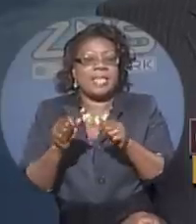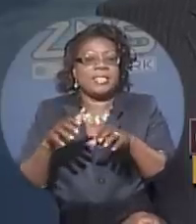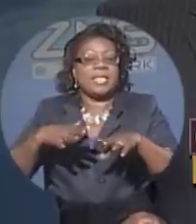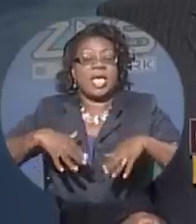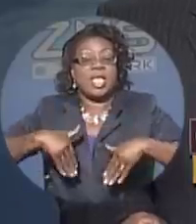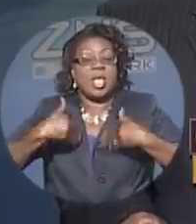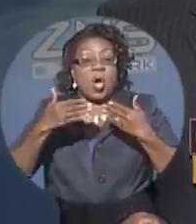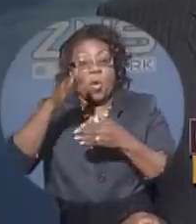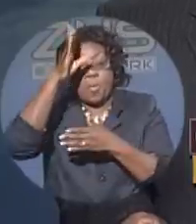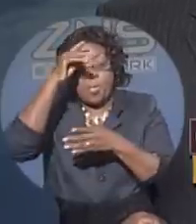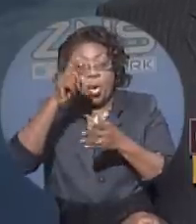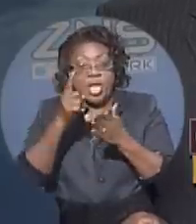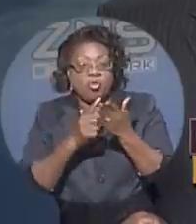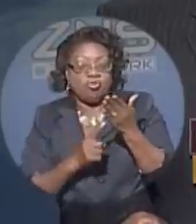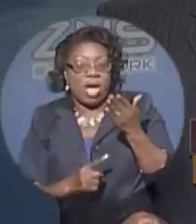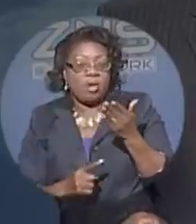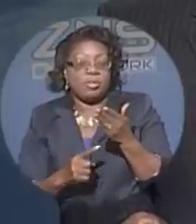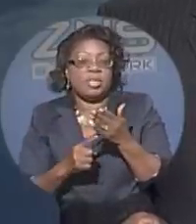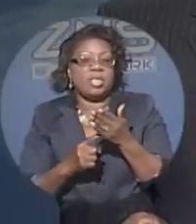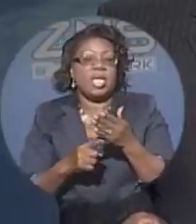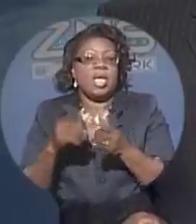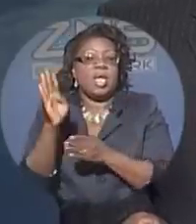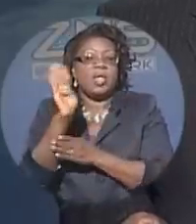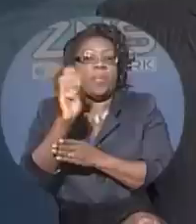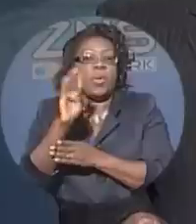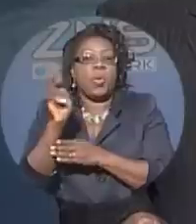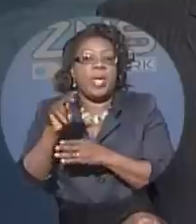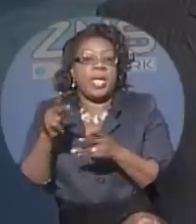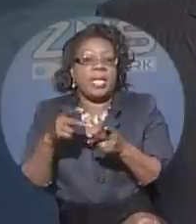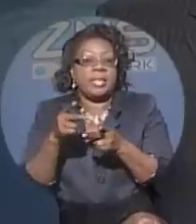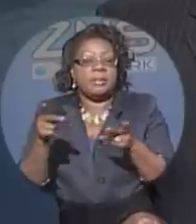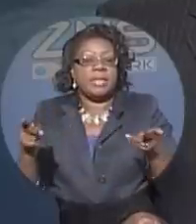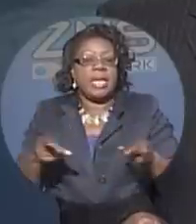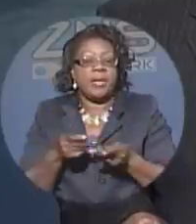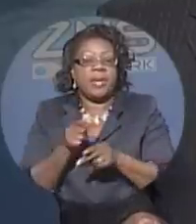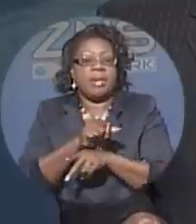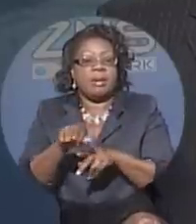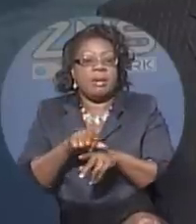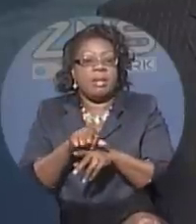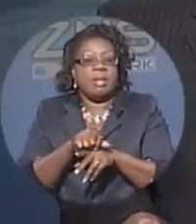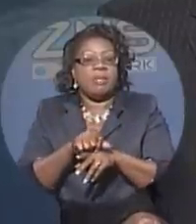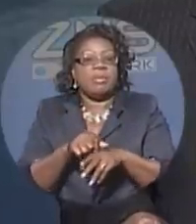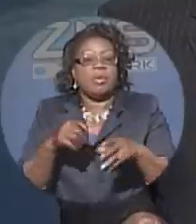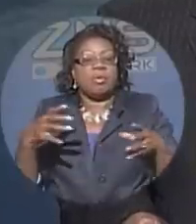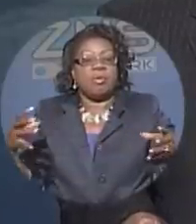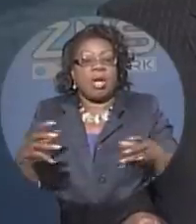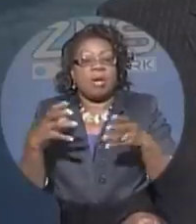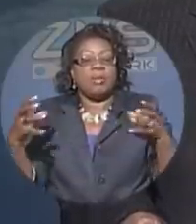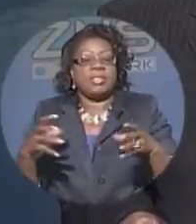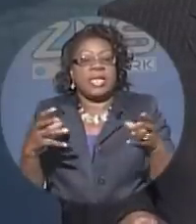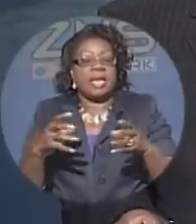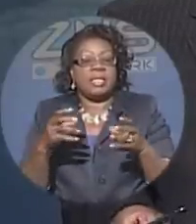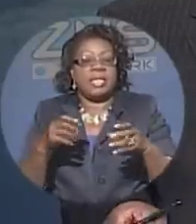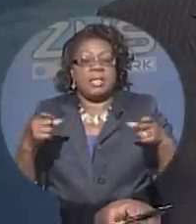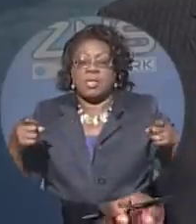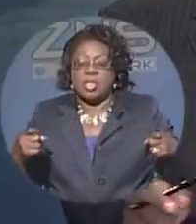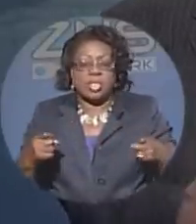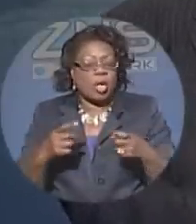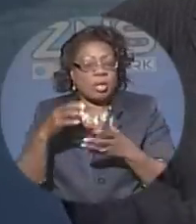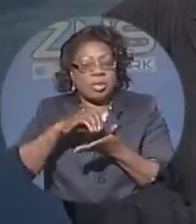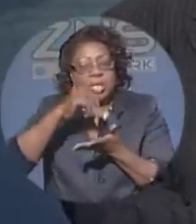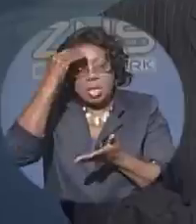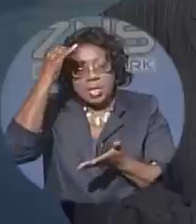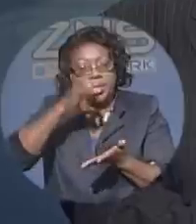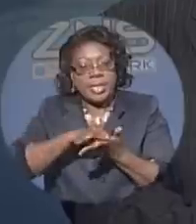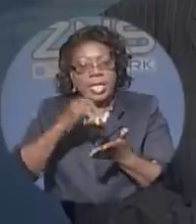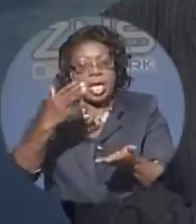The Blue Hills playing field transformed into a crime scene today as scores were shocked to learn of an apparent drowning. Our news team was first on